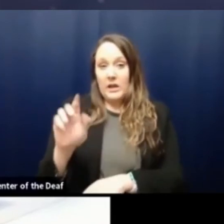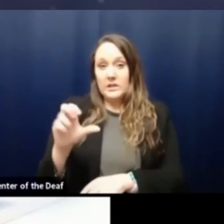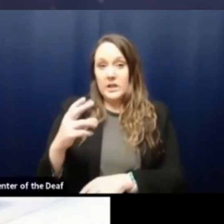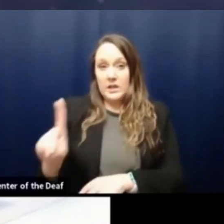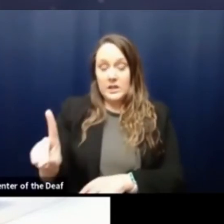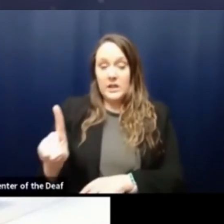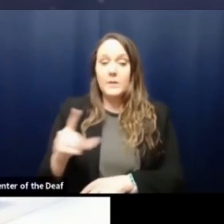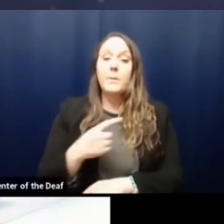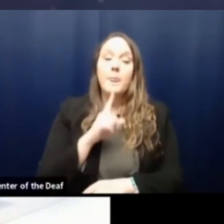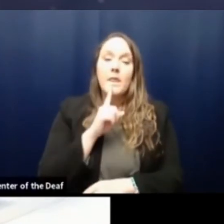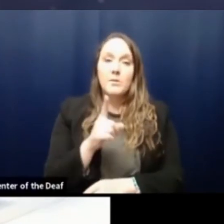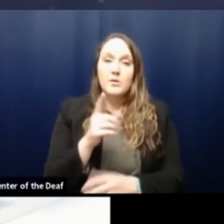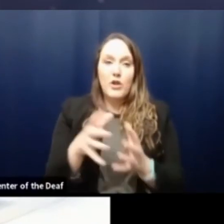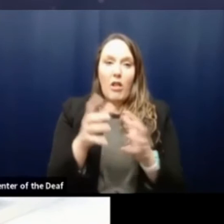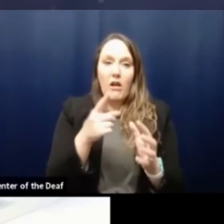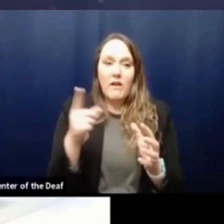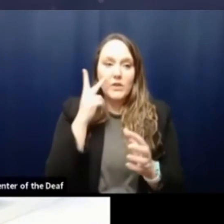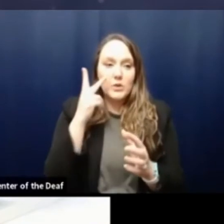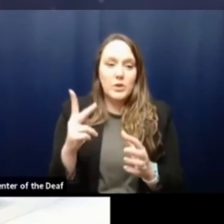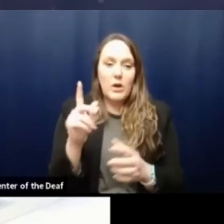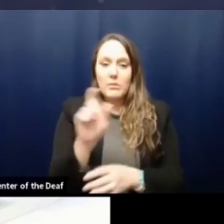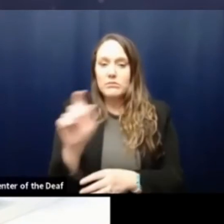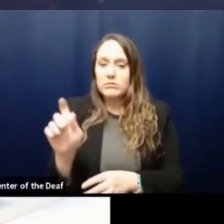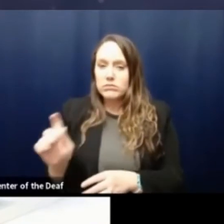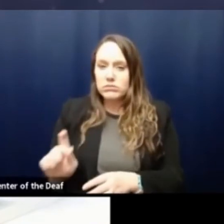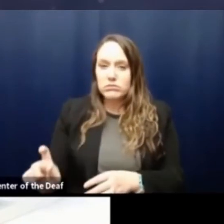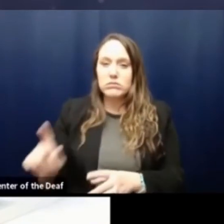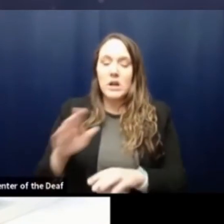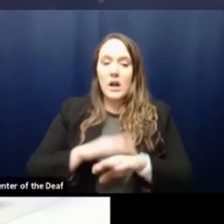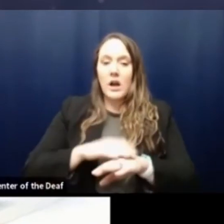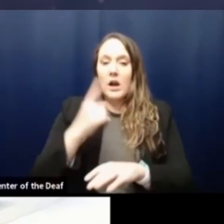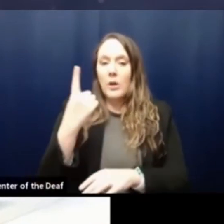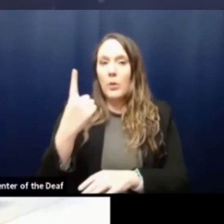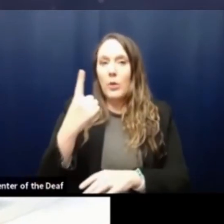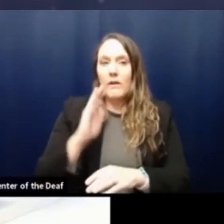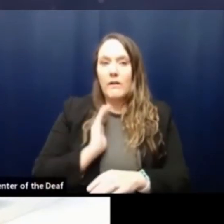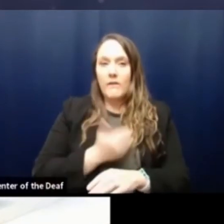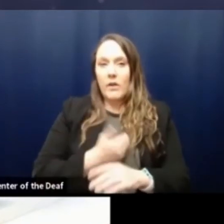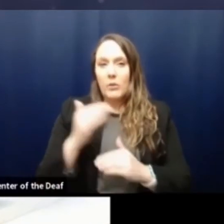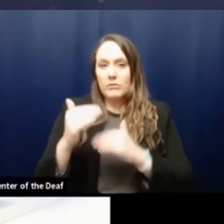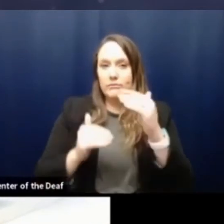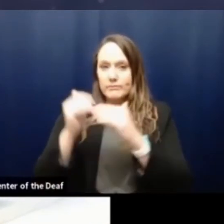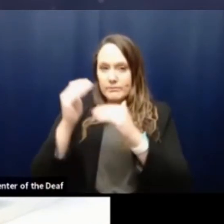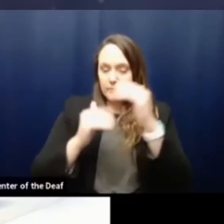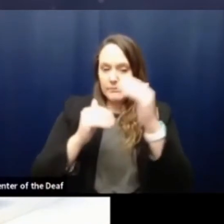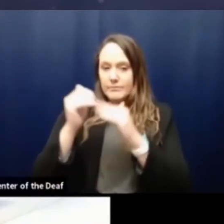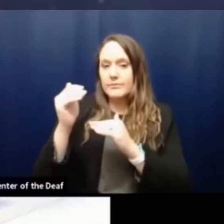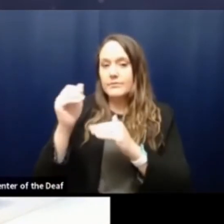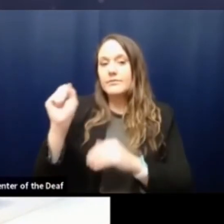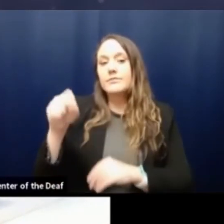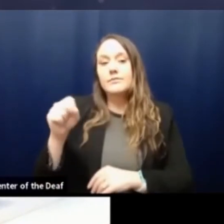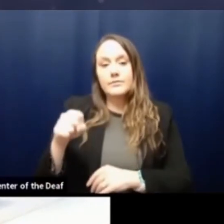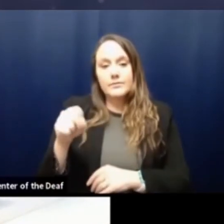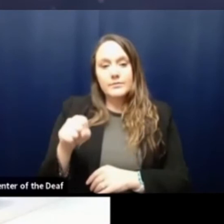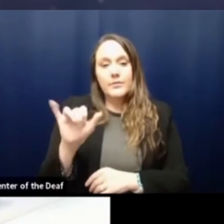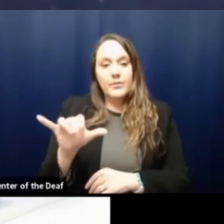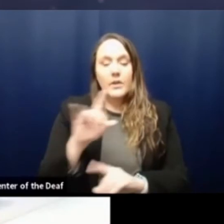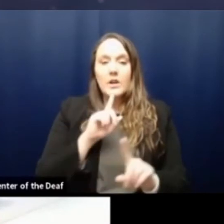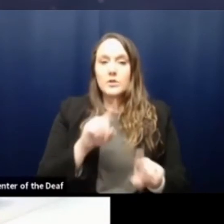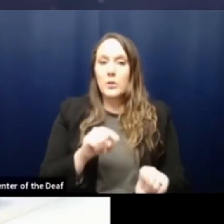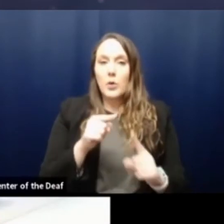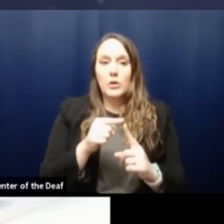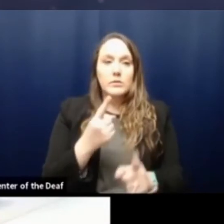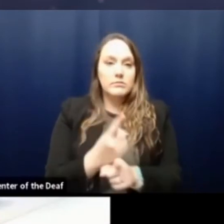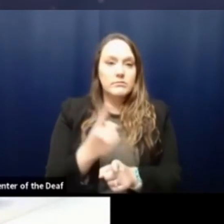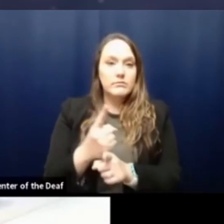over the weekend, there was some spray paint, um, on one end of our building. Um, and so yes, there has been, that's been reported appropriately